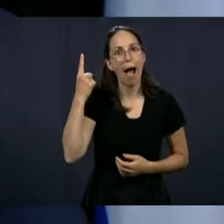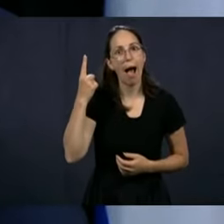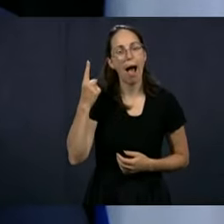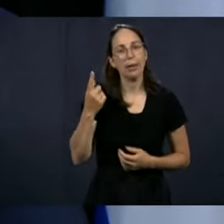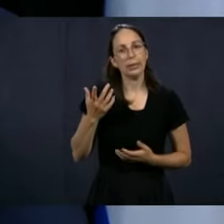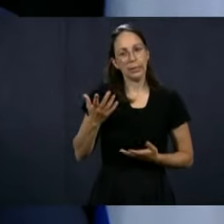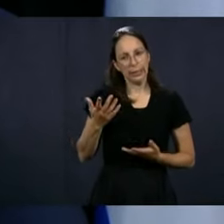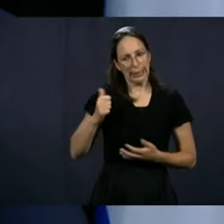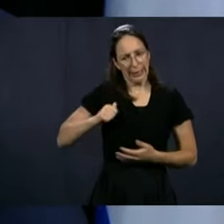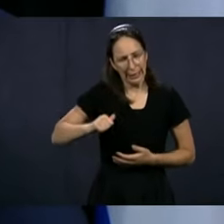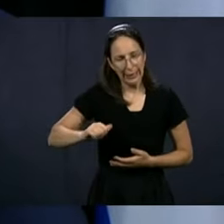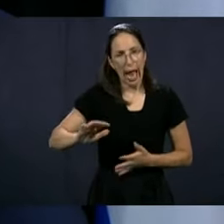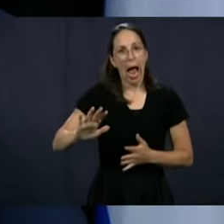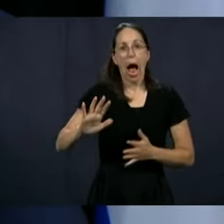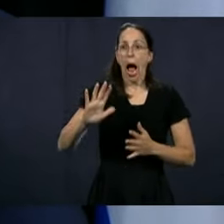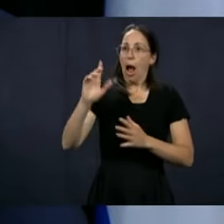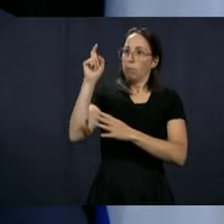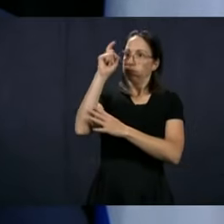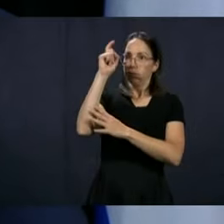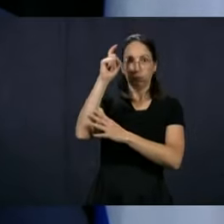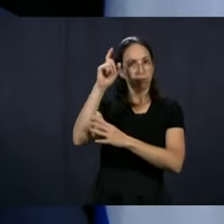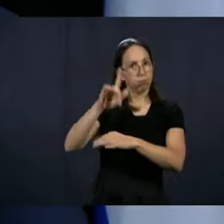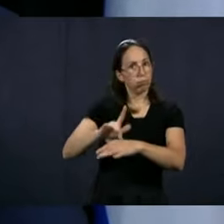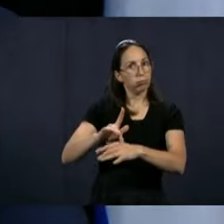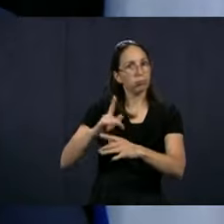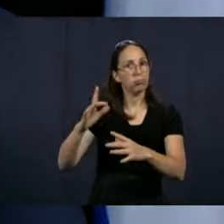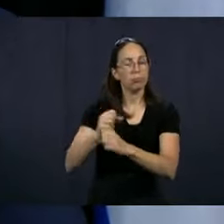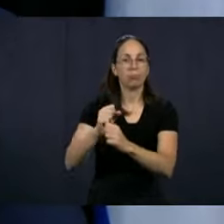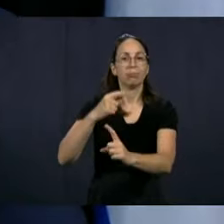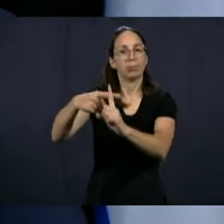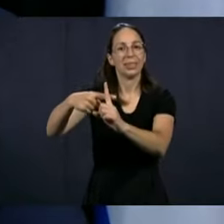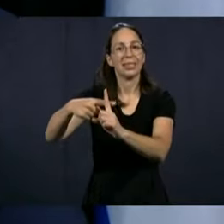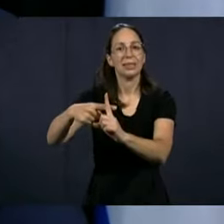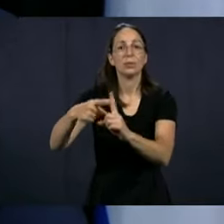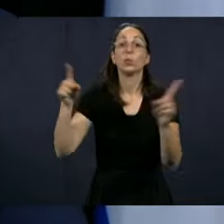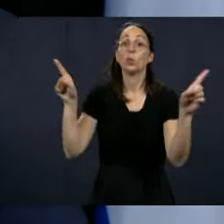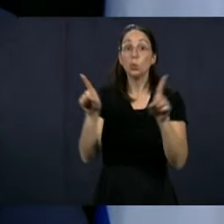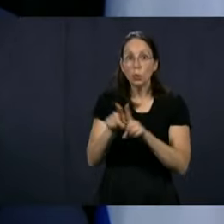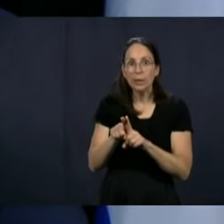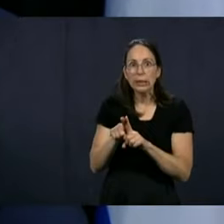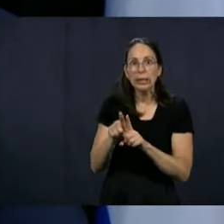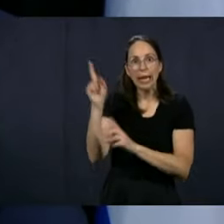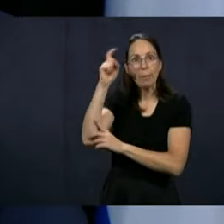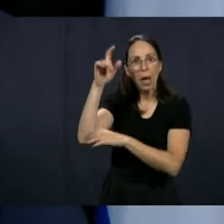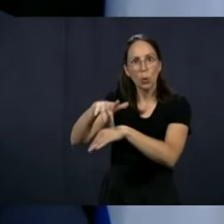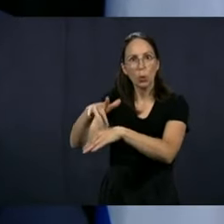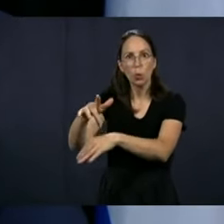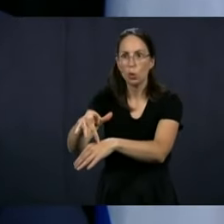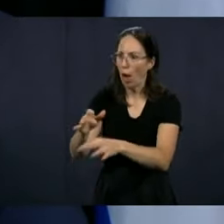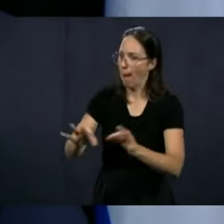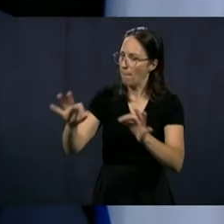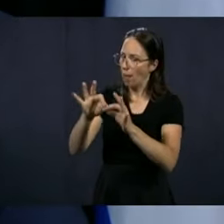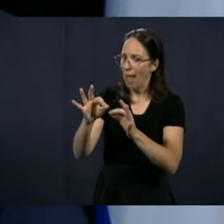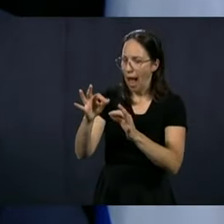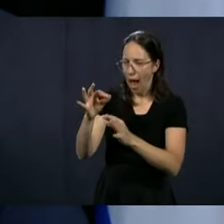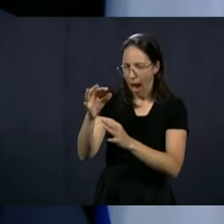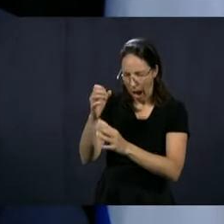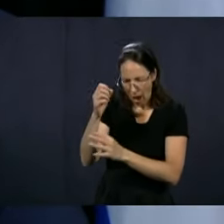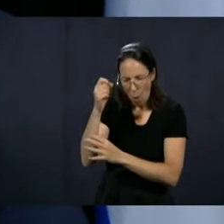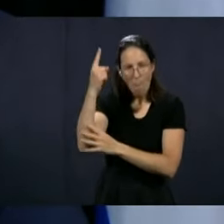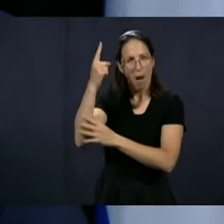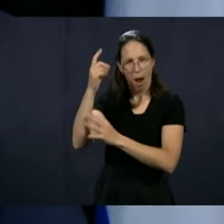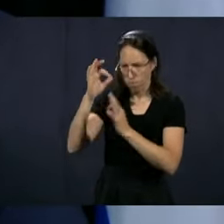where we are, you know, and the experience was very positive. And there's also things that we managed to learn and that we'll keep